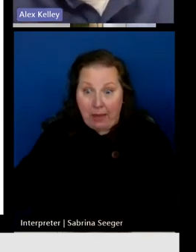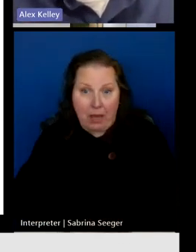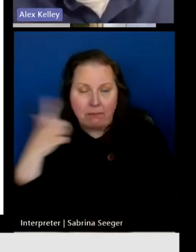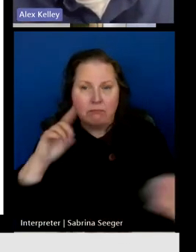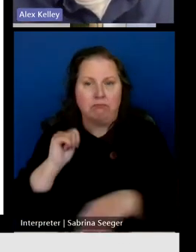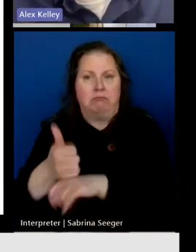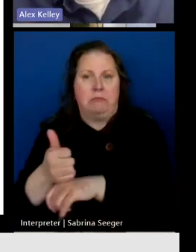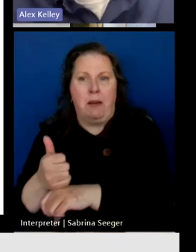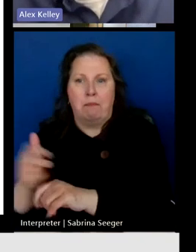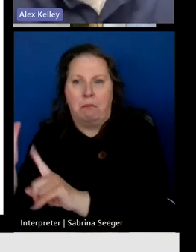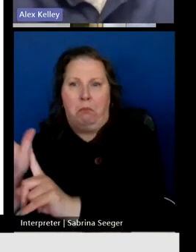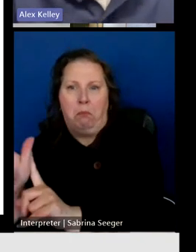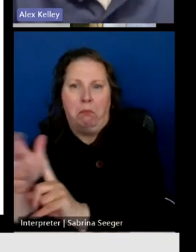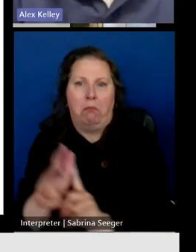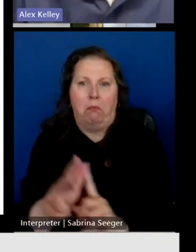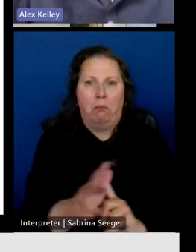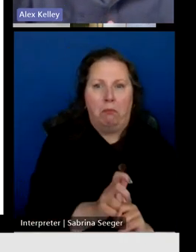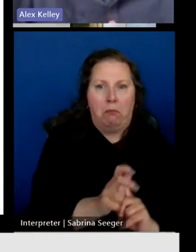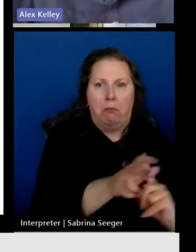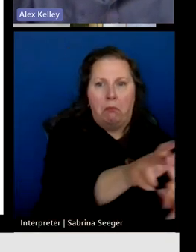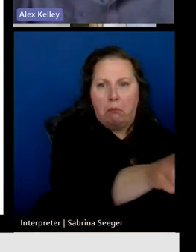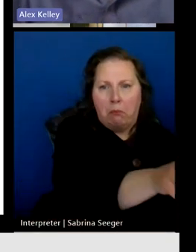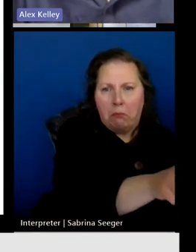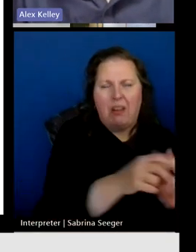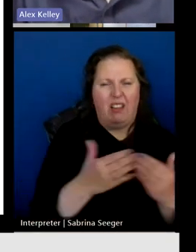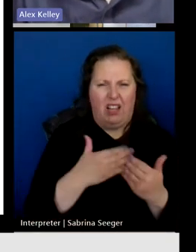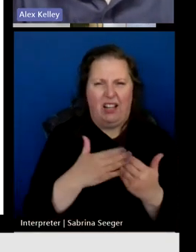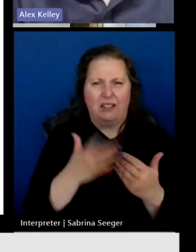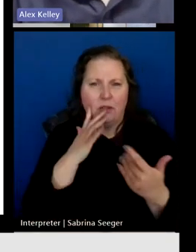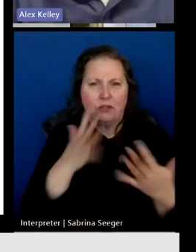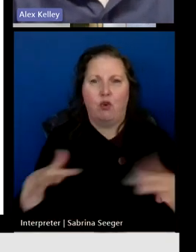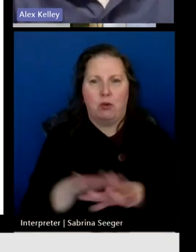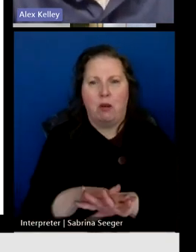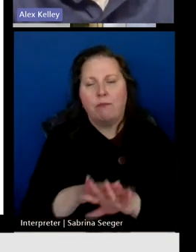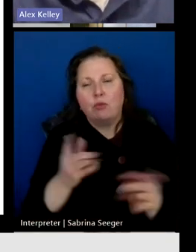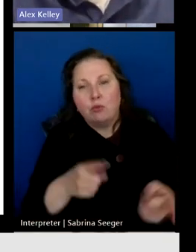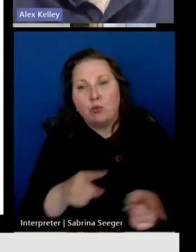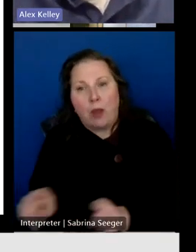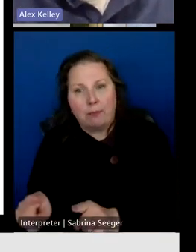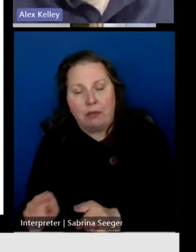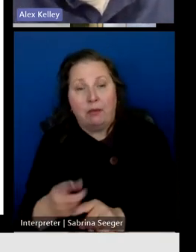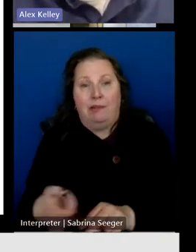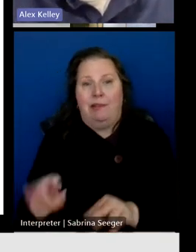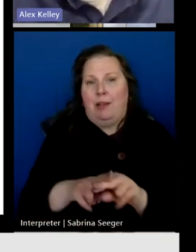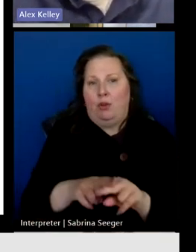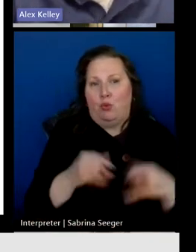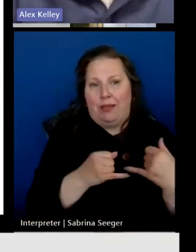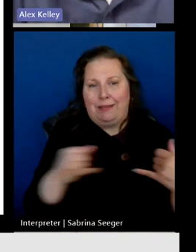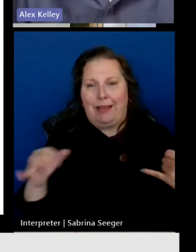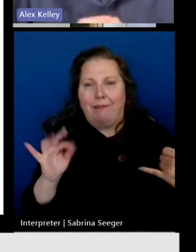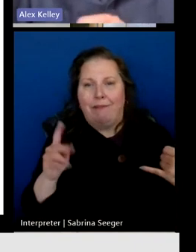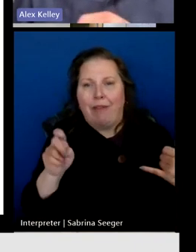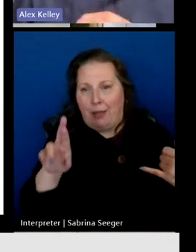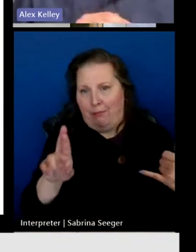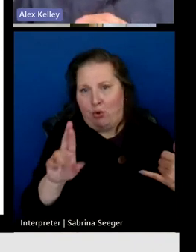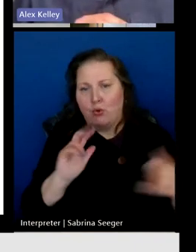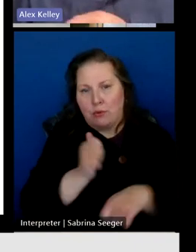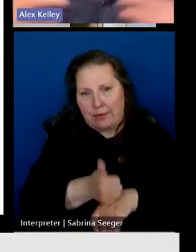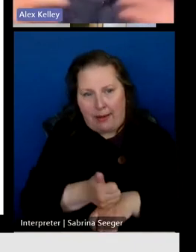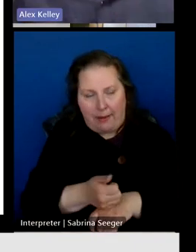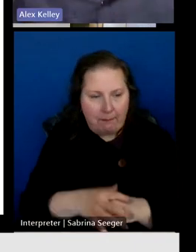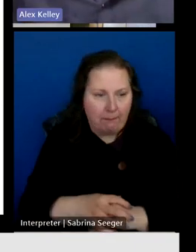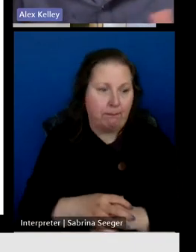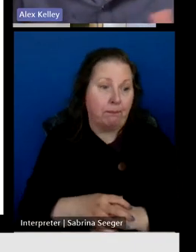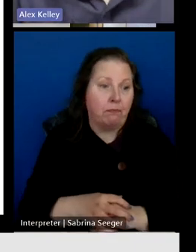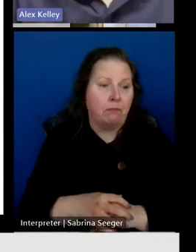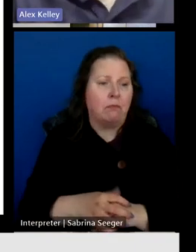mobile wireless broadband, mobile gaps, especially with increasing fiber presence across the state. Now, you